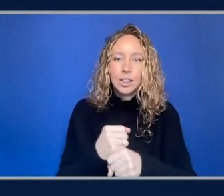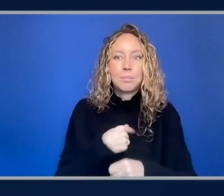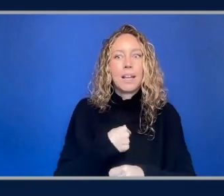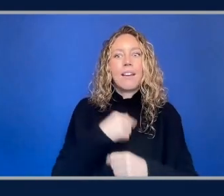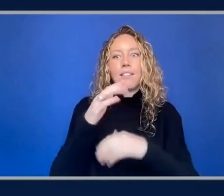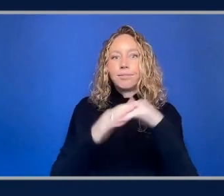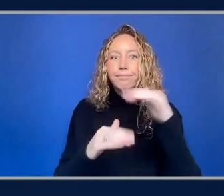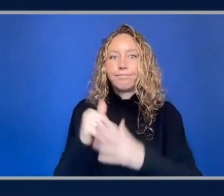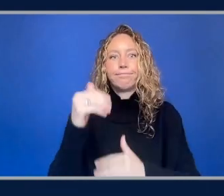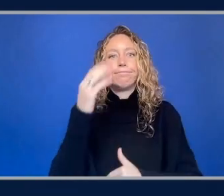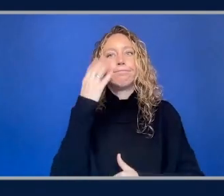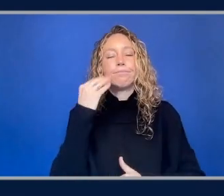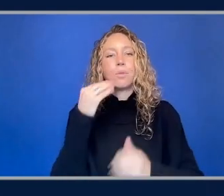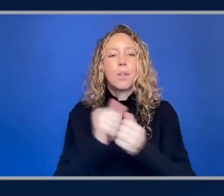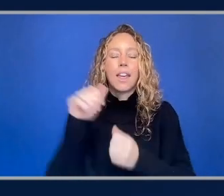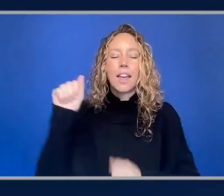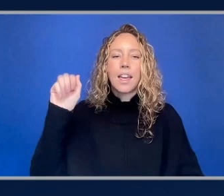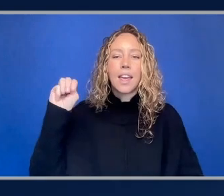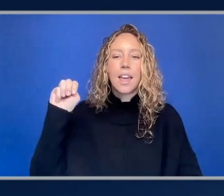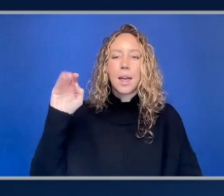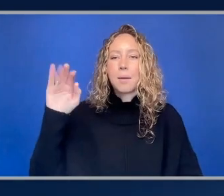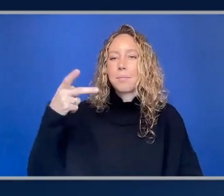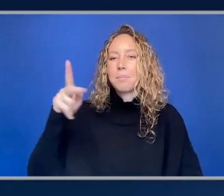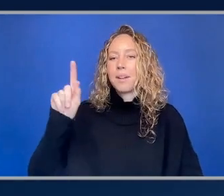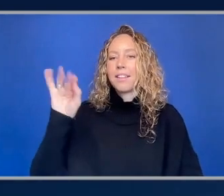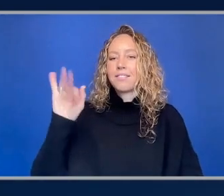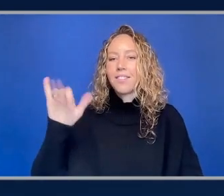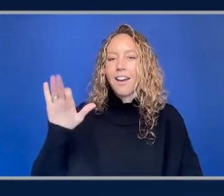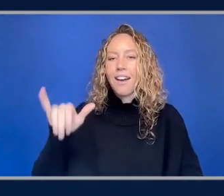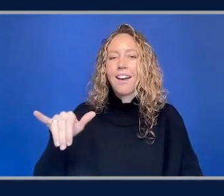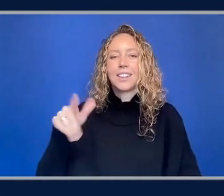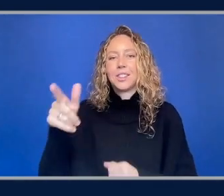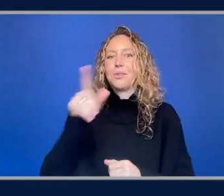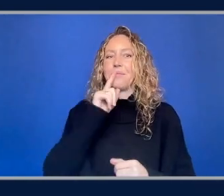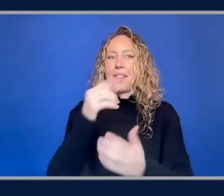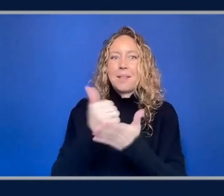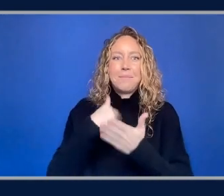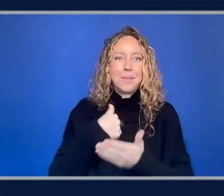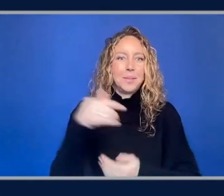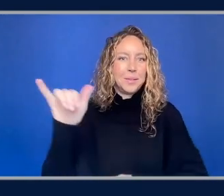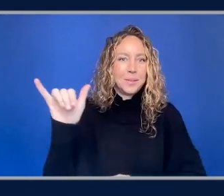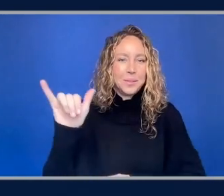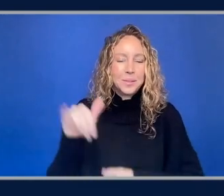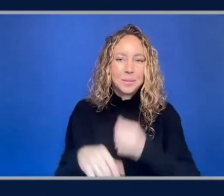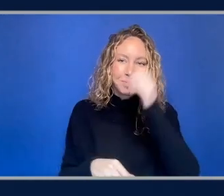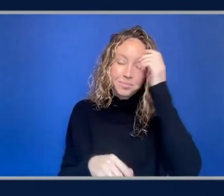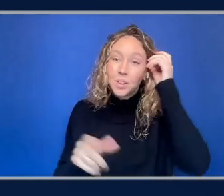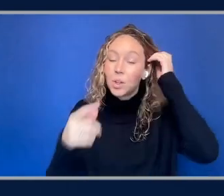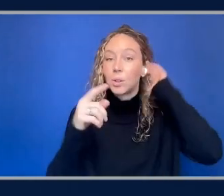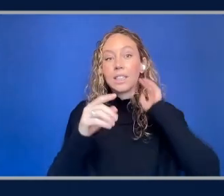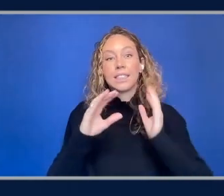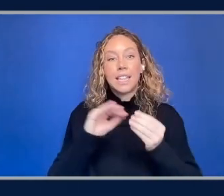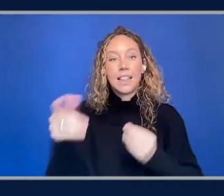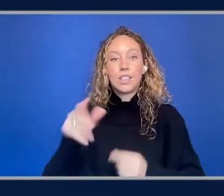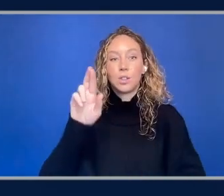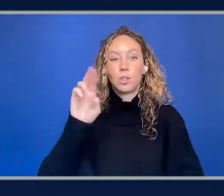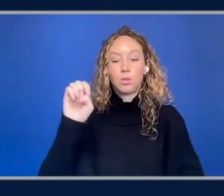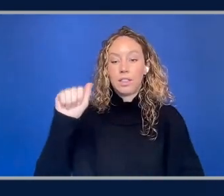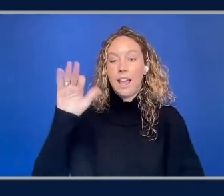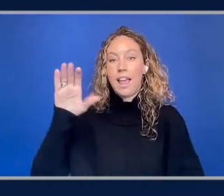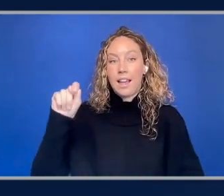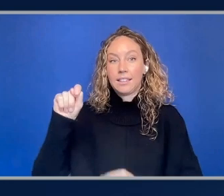familiar with react and so you're hitting you're like getting my creative juices flowing be thrown back for me so you say it's a react component